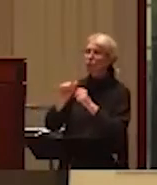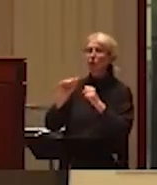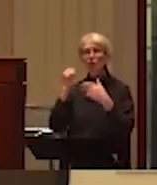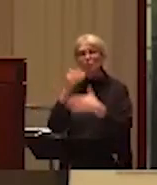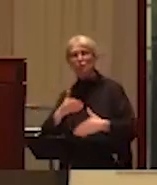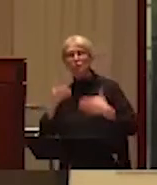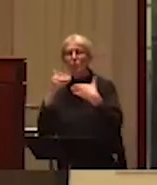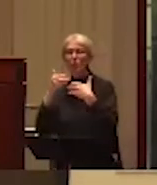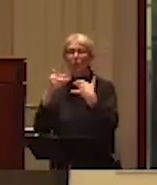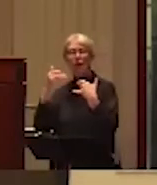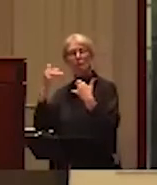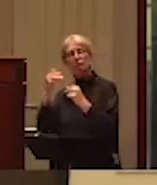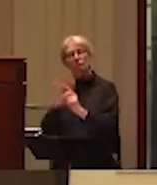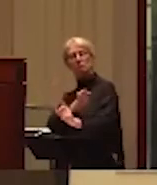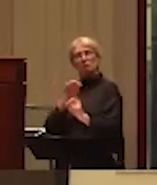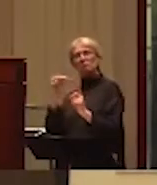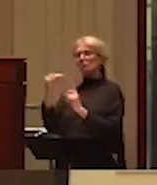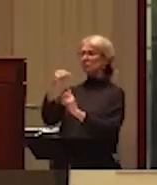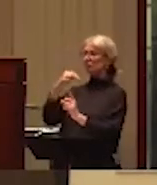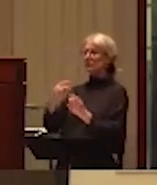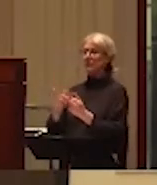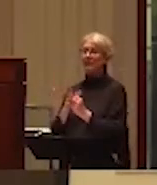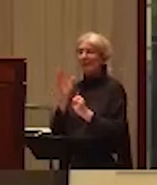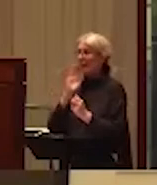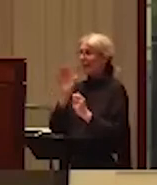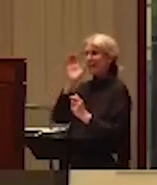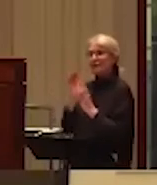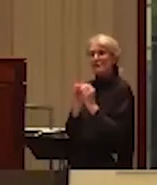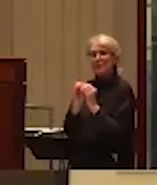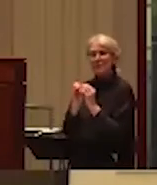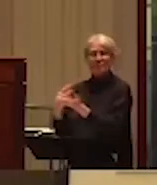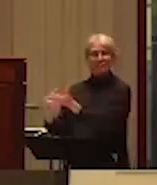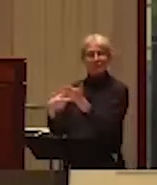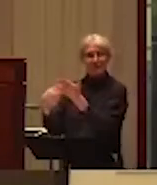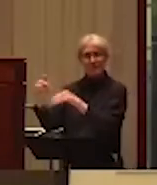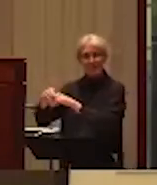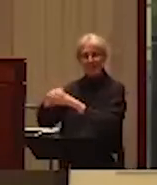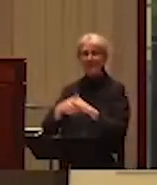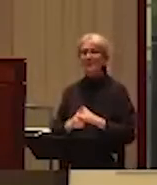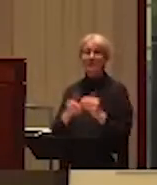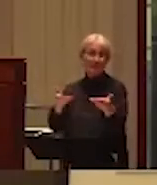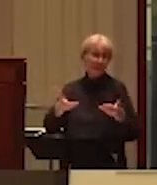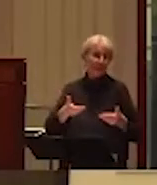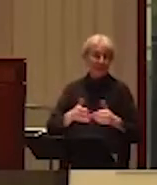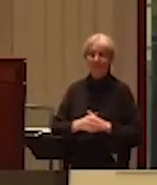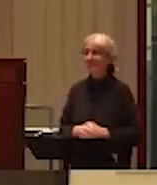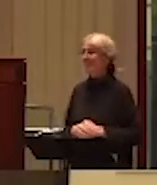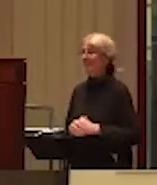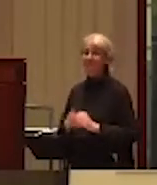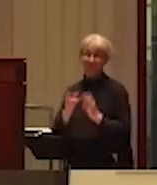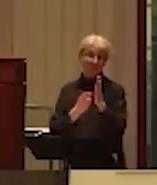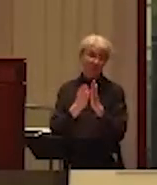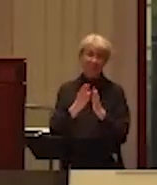in thoughtful conversation and, uh, more of that to come tonight. So welcome. I'm really happy to be here. It's a great pleasure.